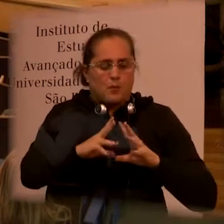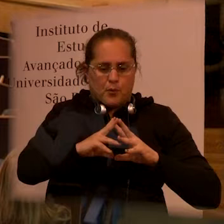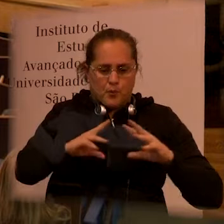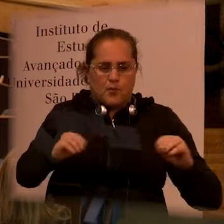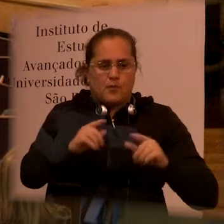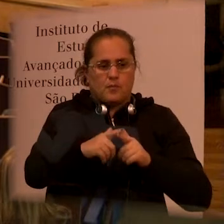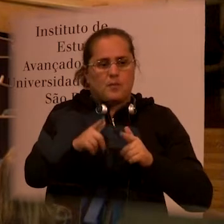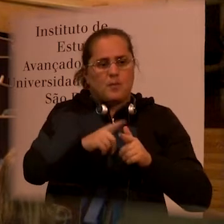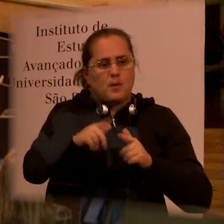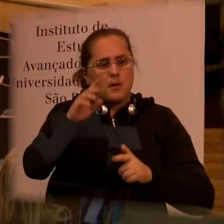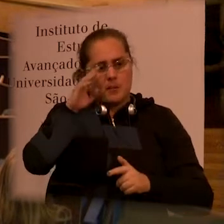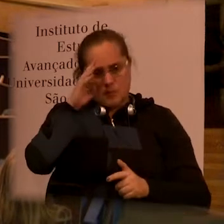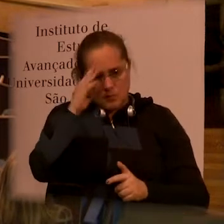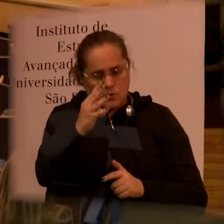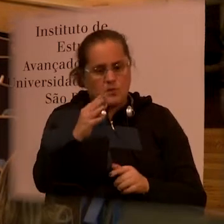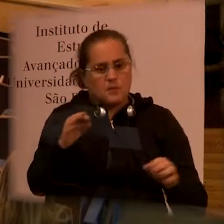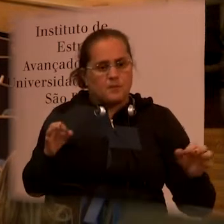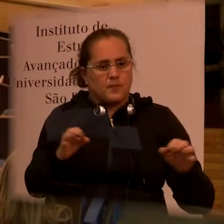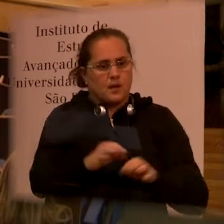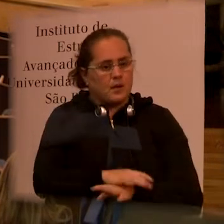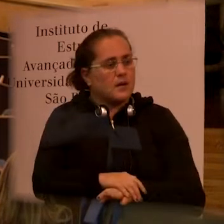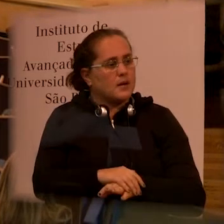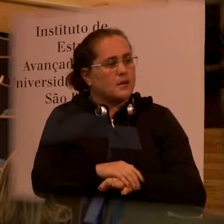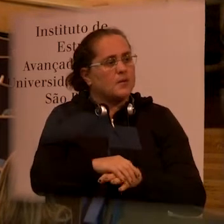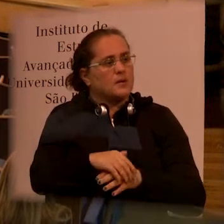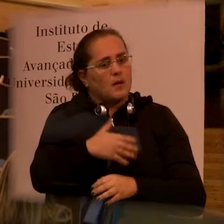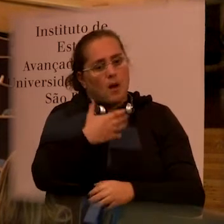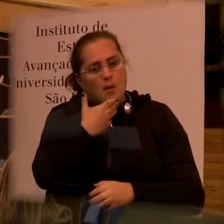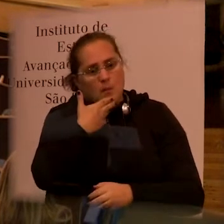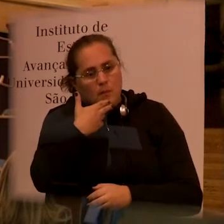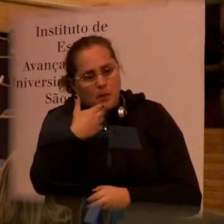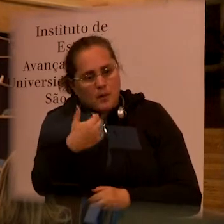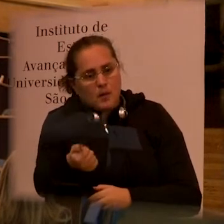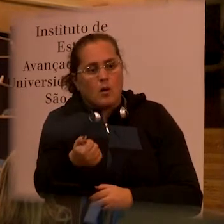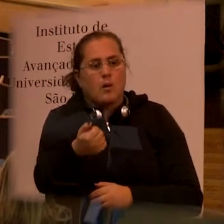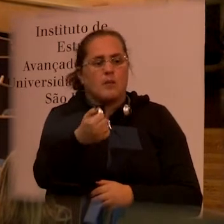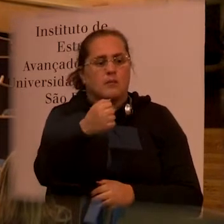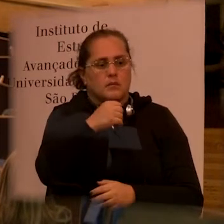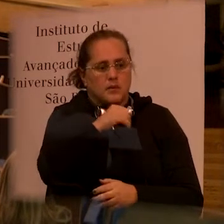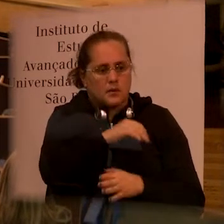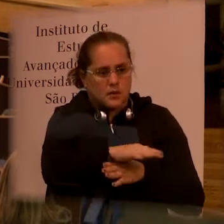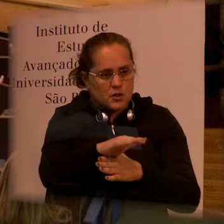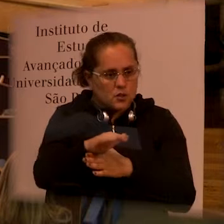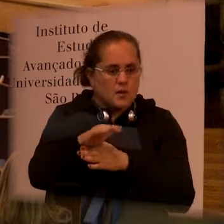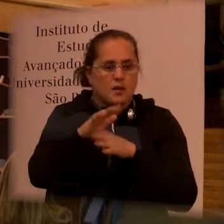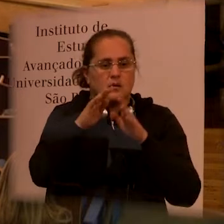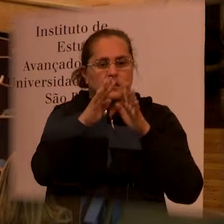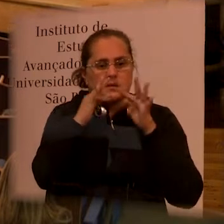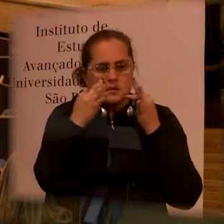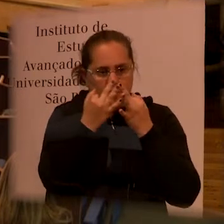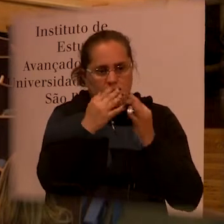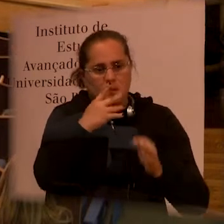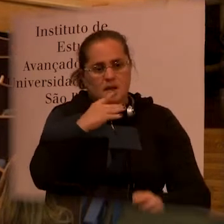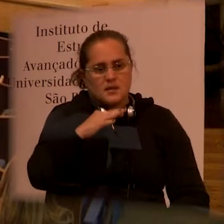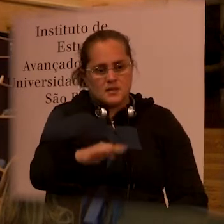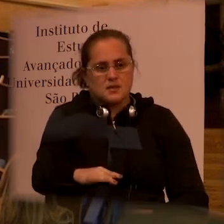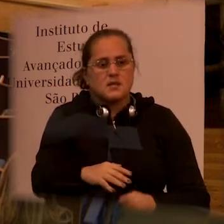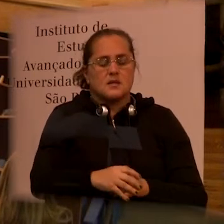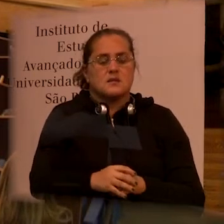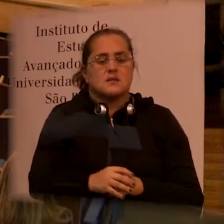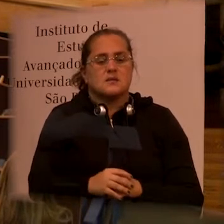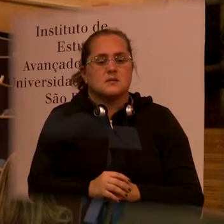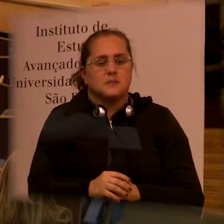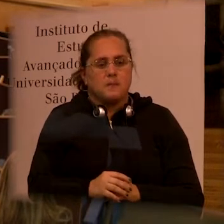ways of solving those problems, but not problems, but a better way of having these families